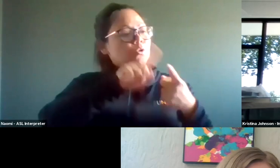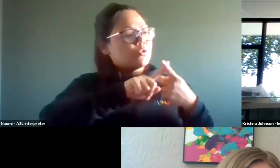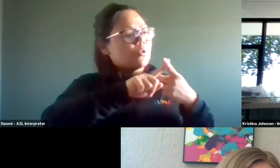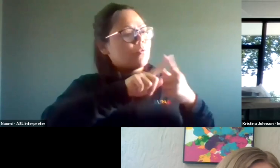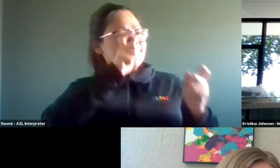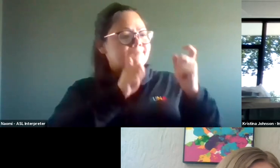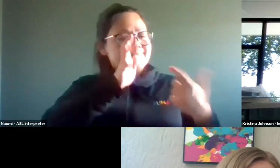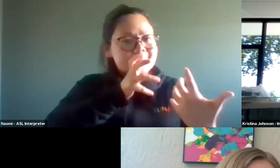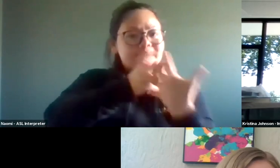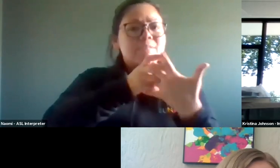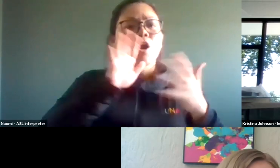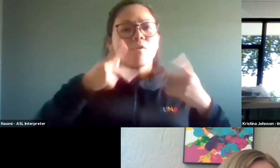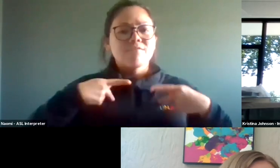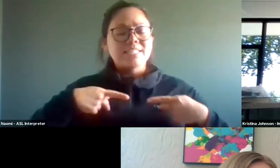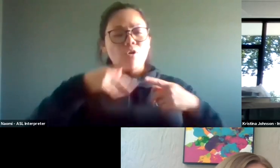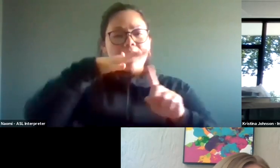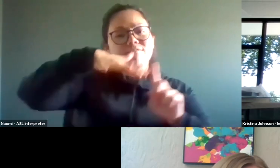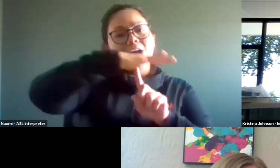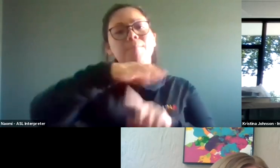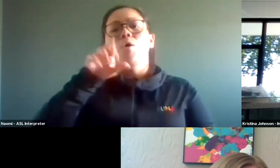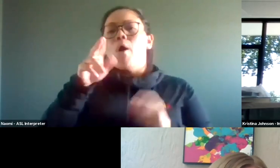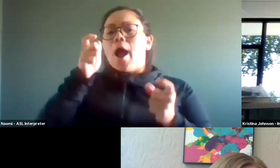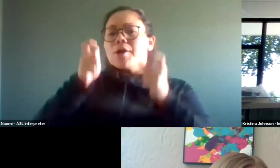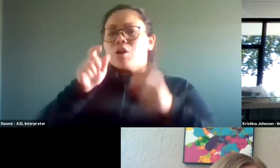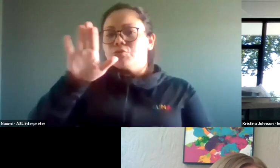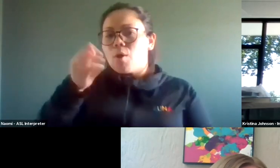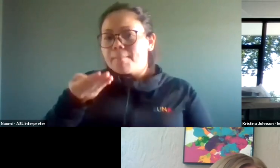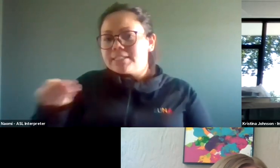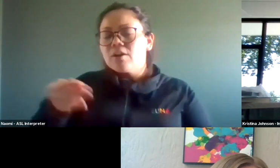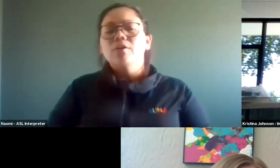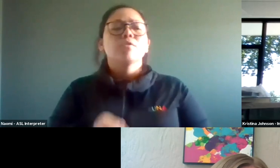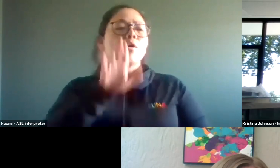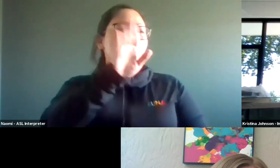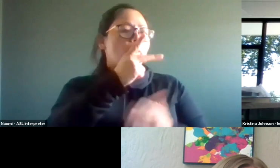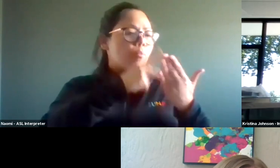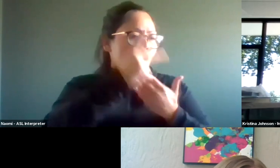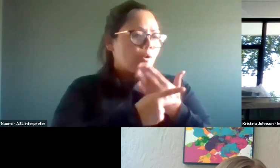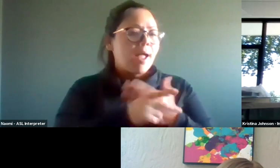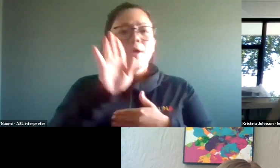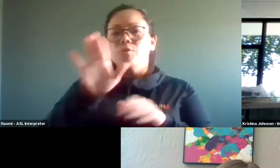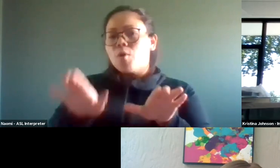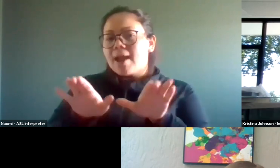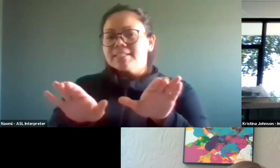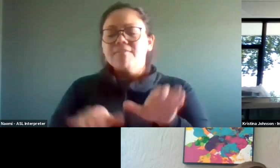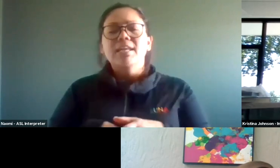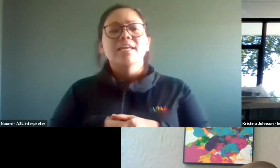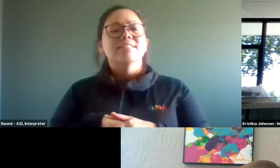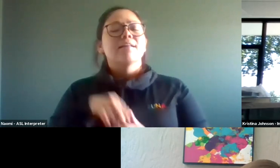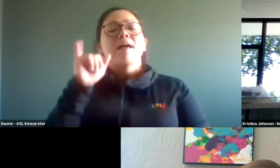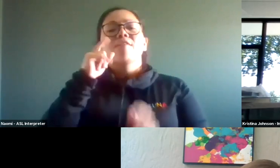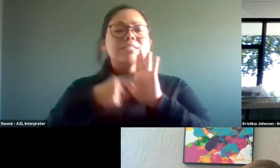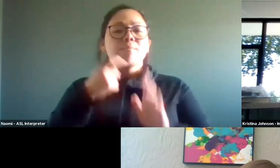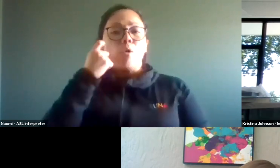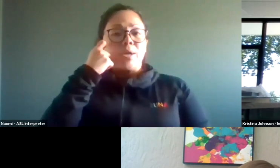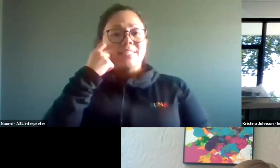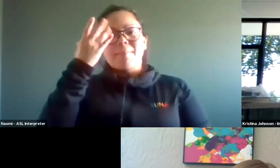physical environment or adjust the materials that you're using in programs and activities. Um, I recently, because